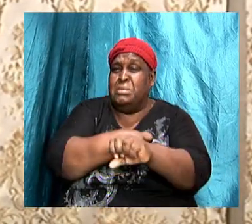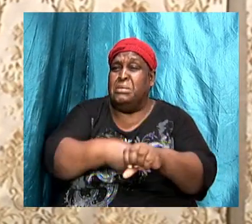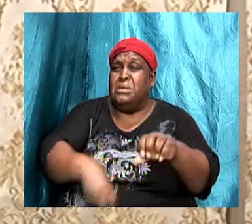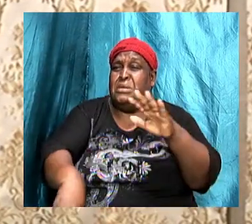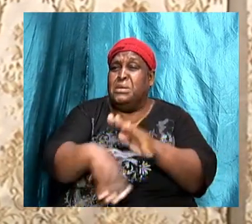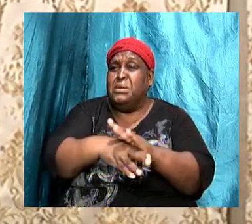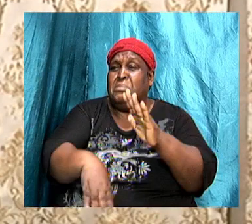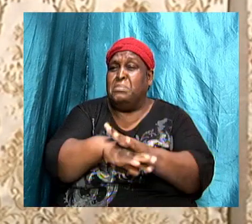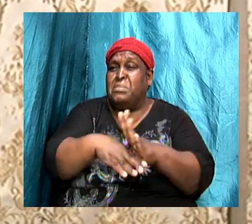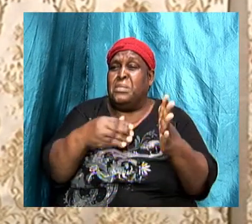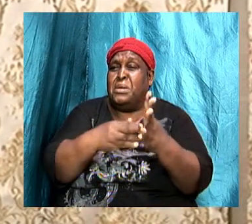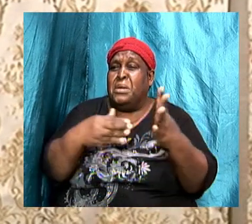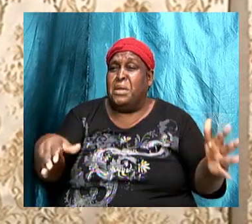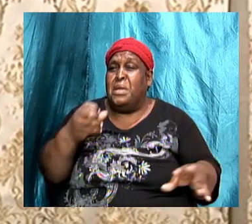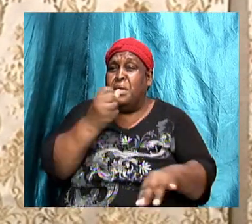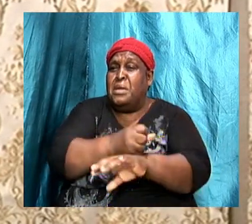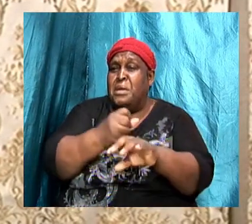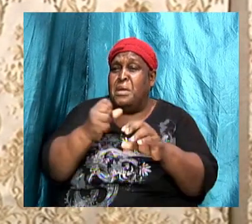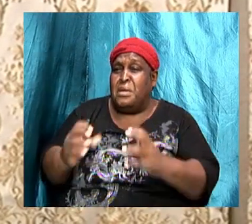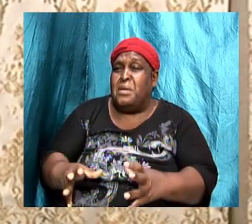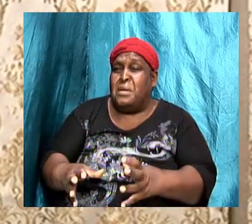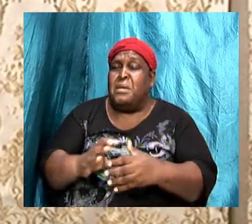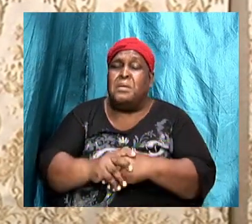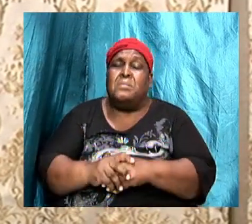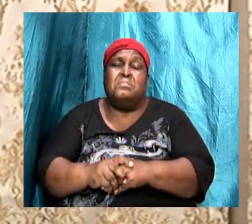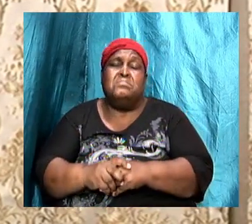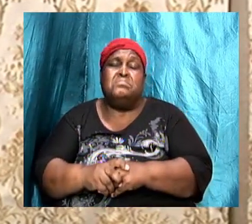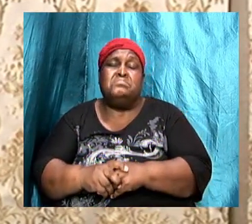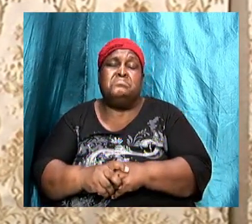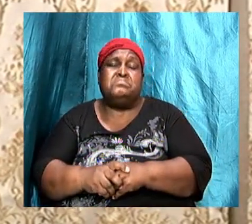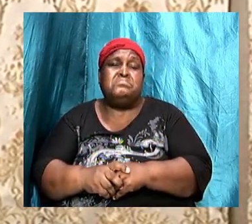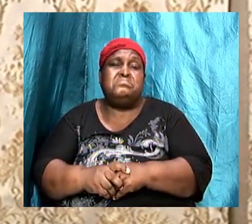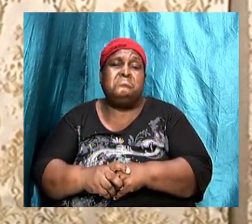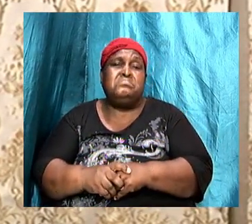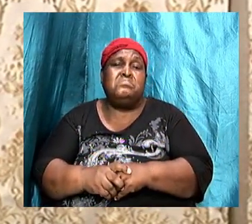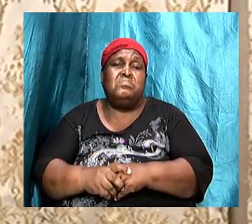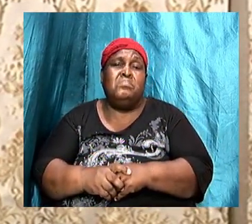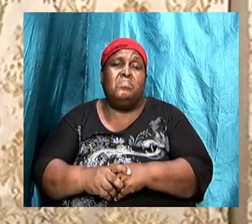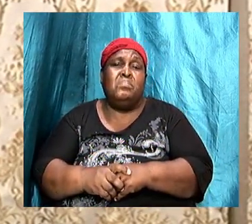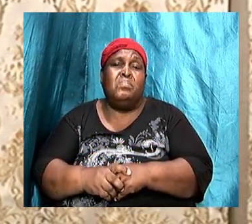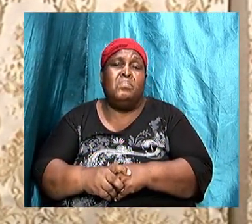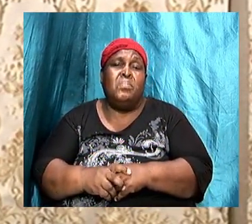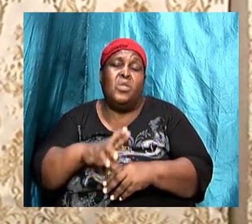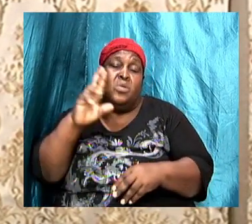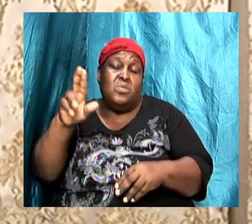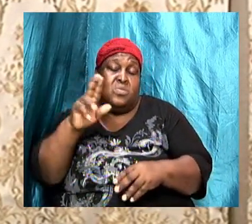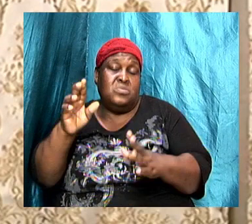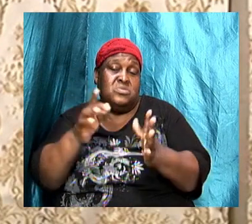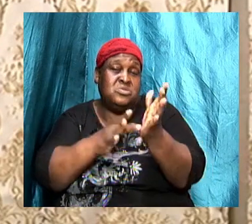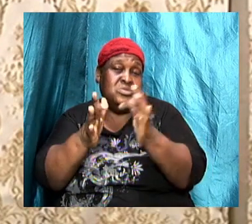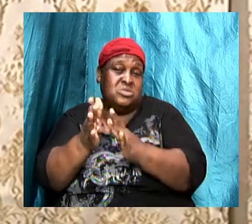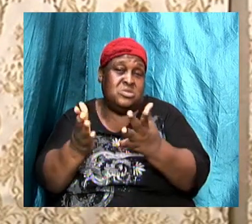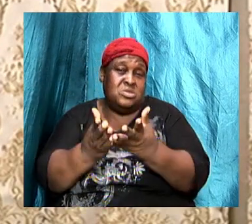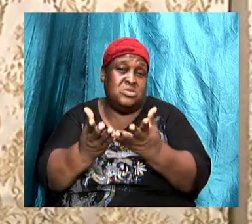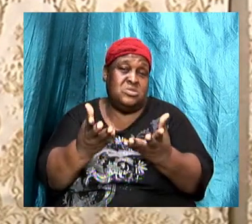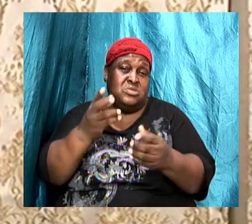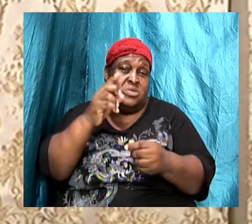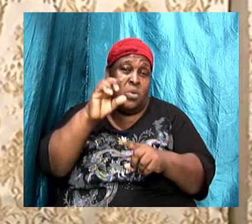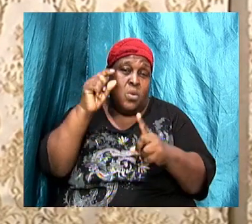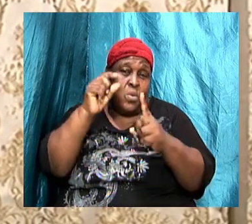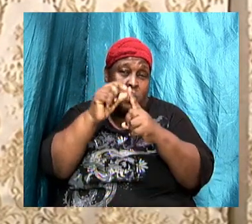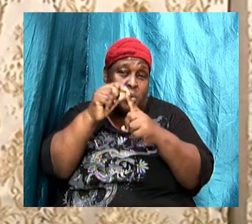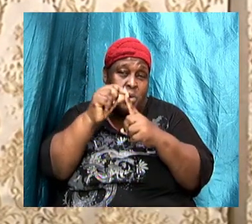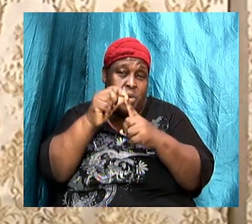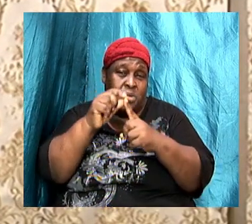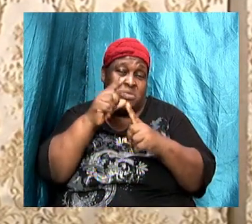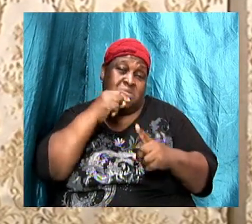against the pricks. So I would like to use Jesus' word to advise